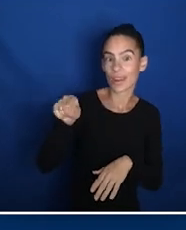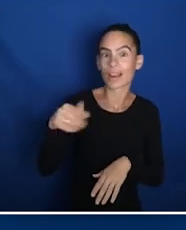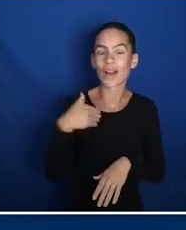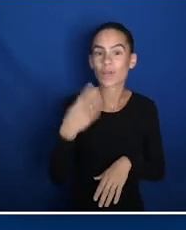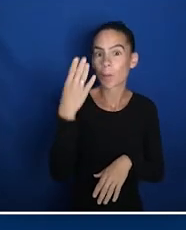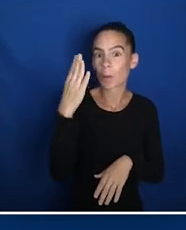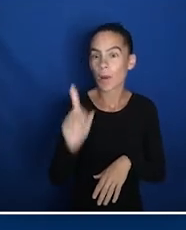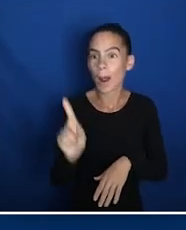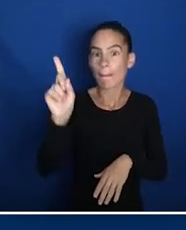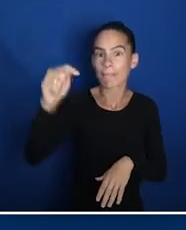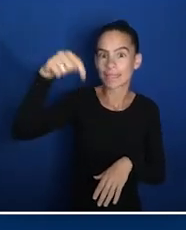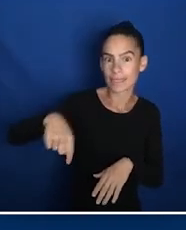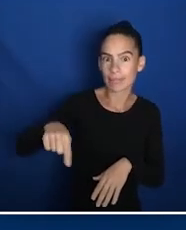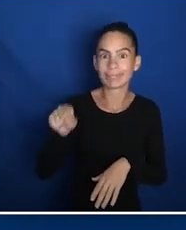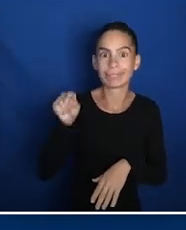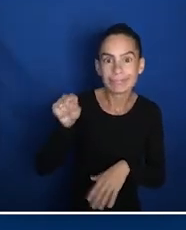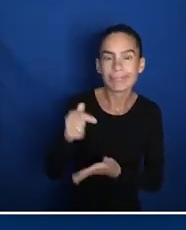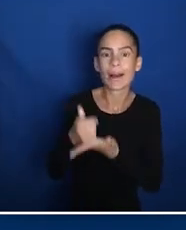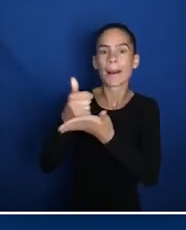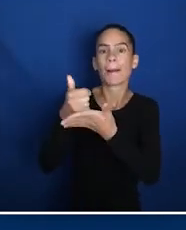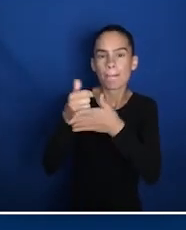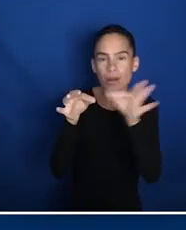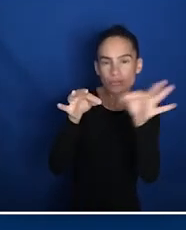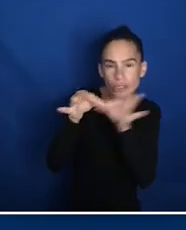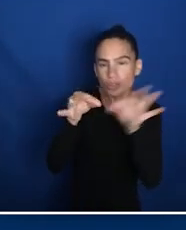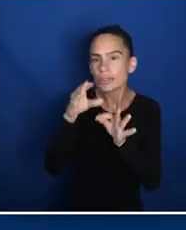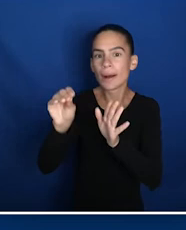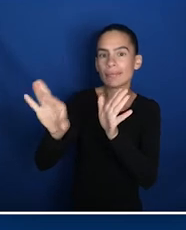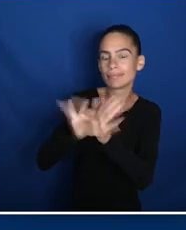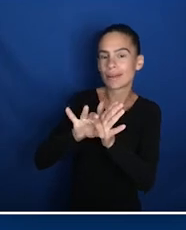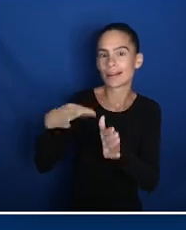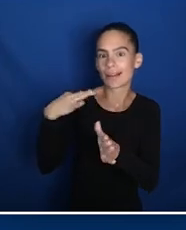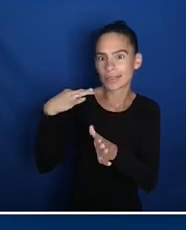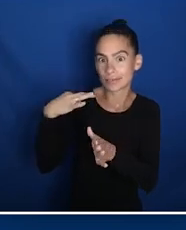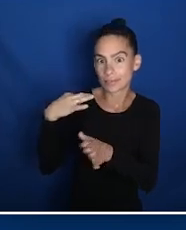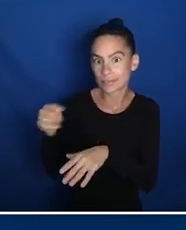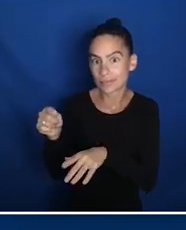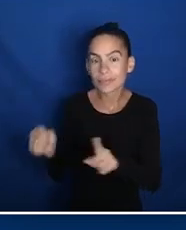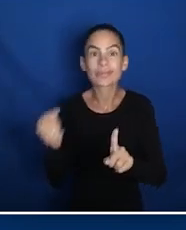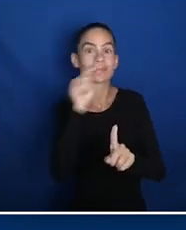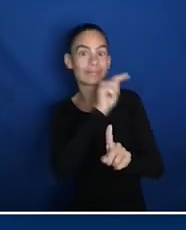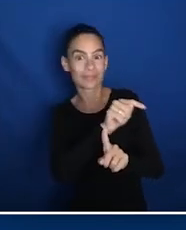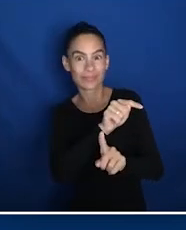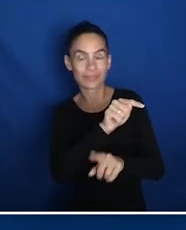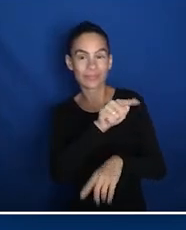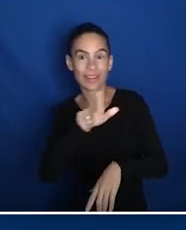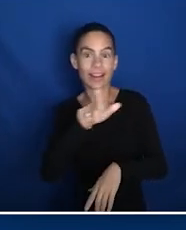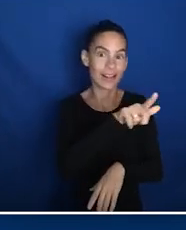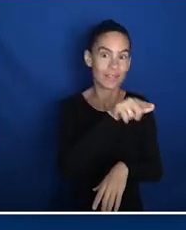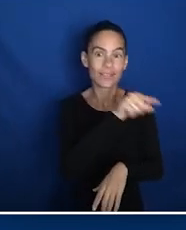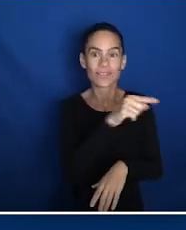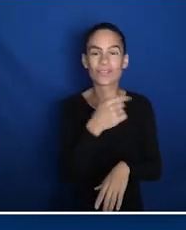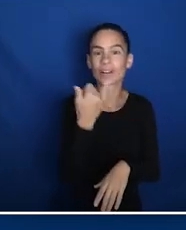arrows to the right of the red X button for navigating through instructions and candidate selections. Yellow